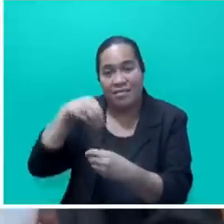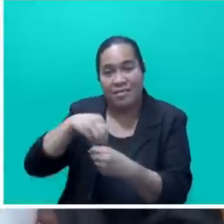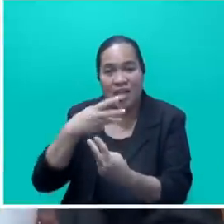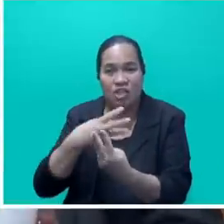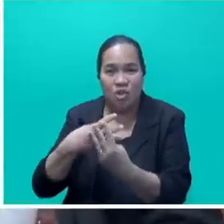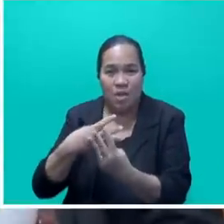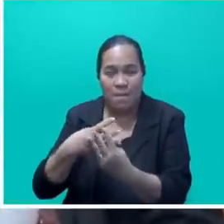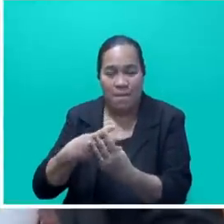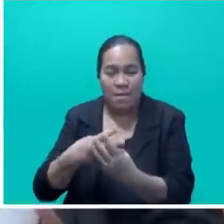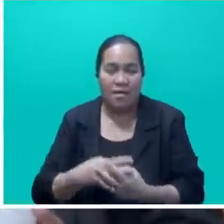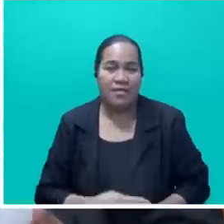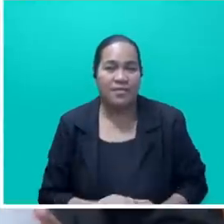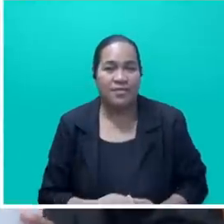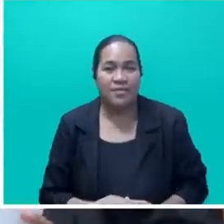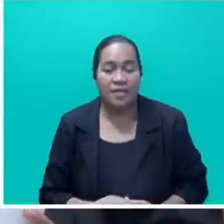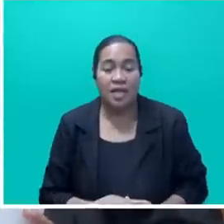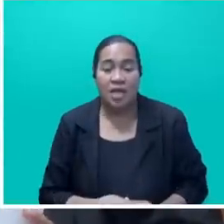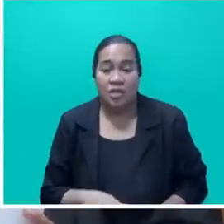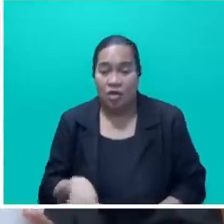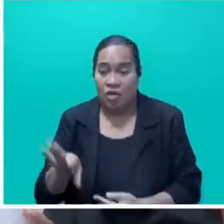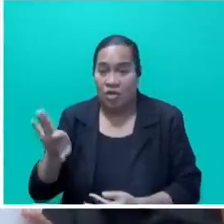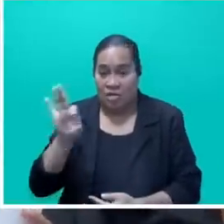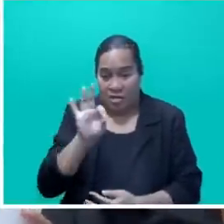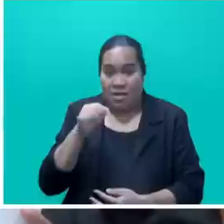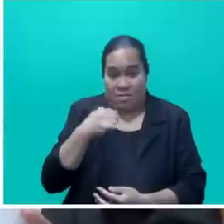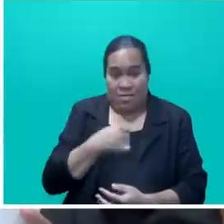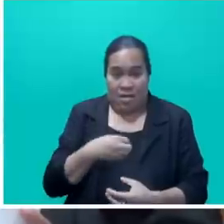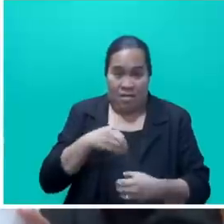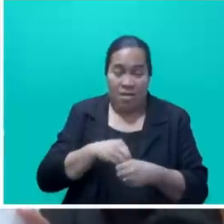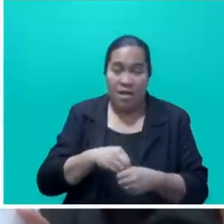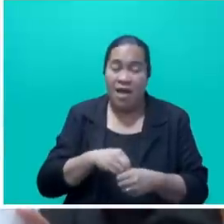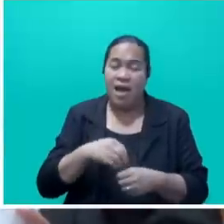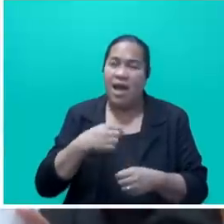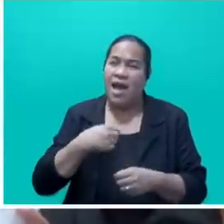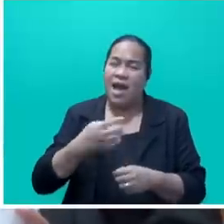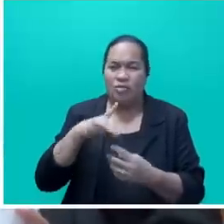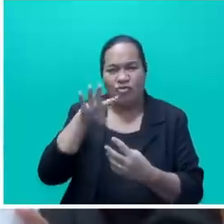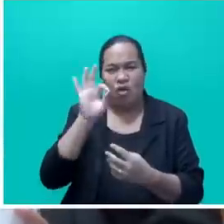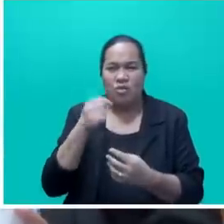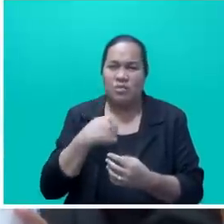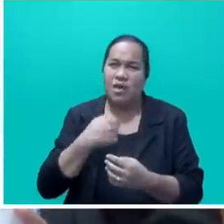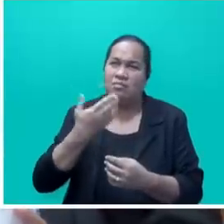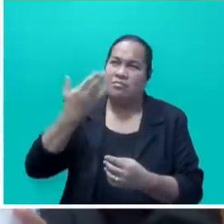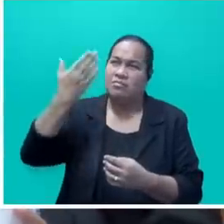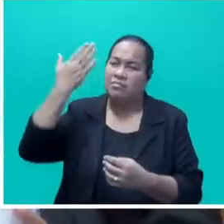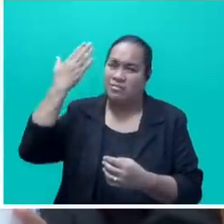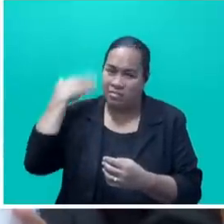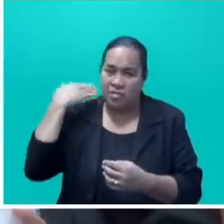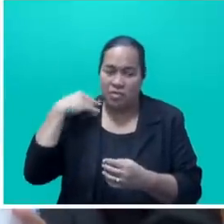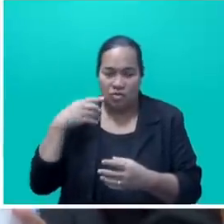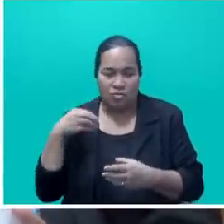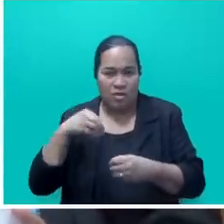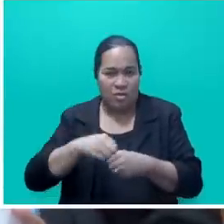And as I did on my appointments to parliament almost a decade ago, I thanked my people of